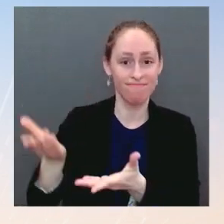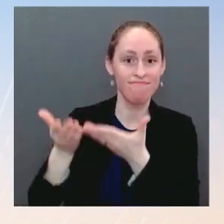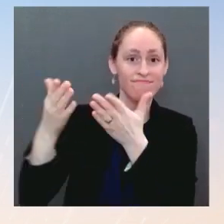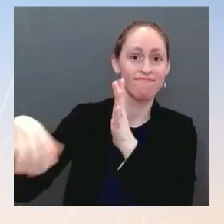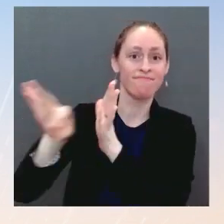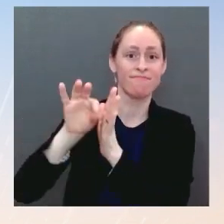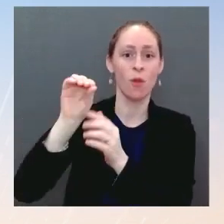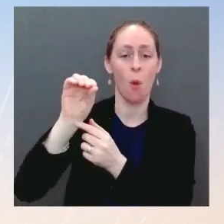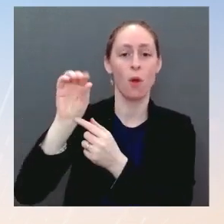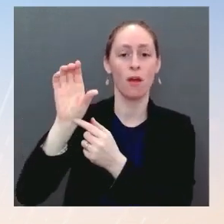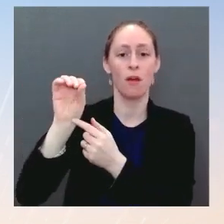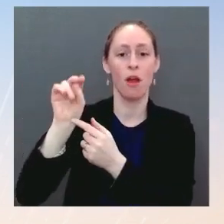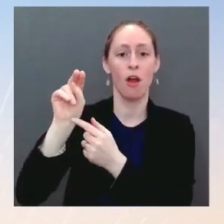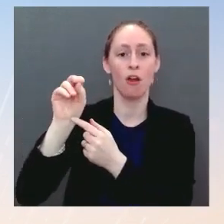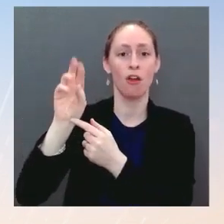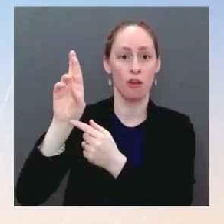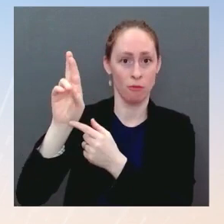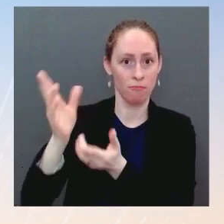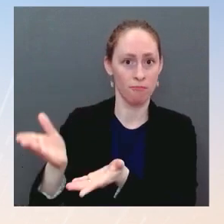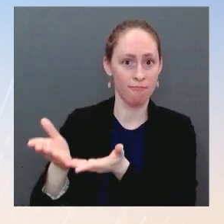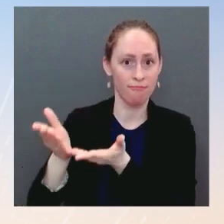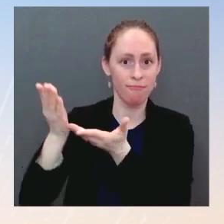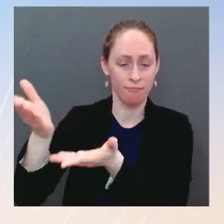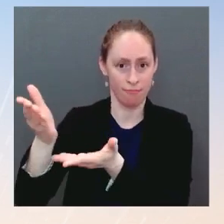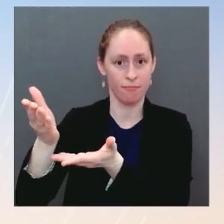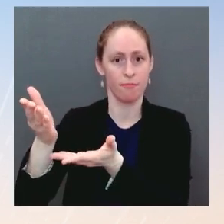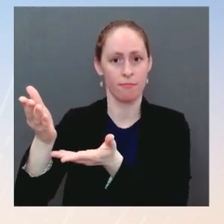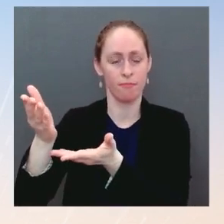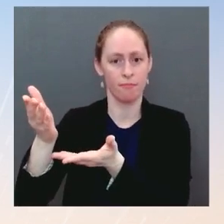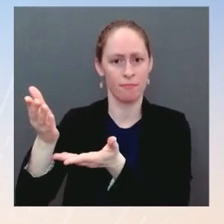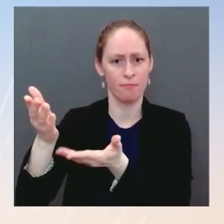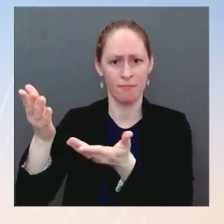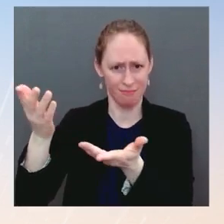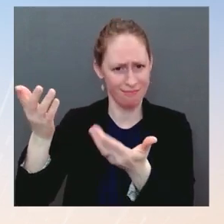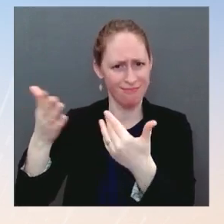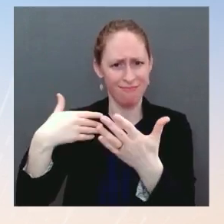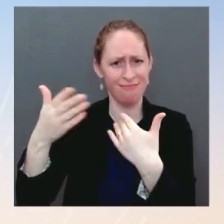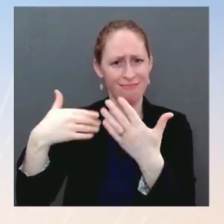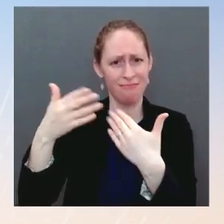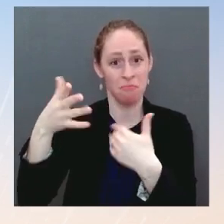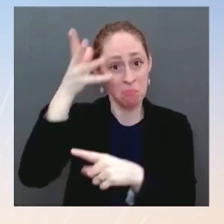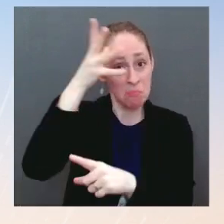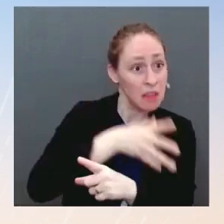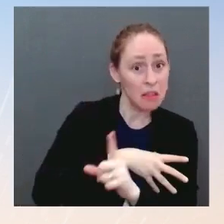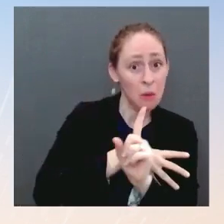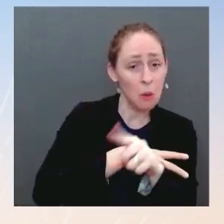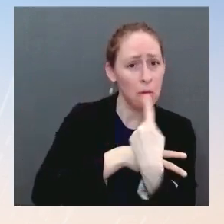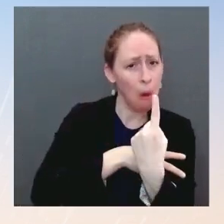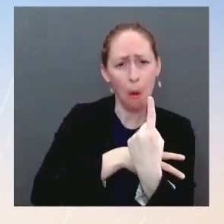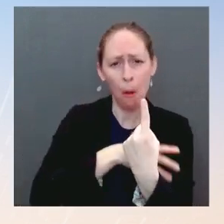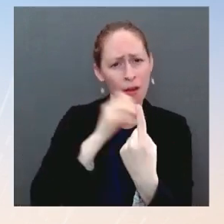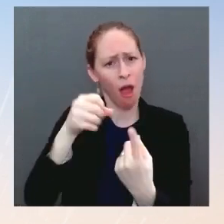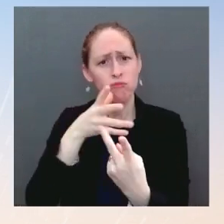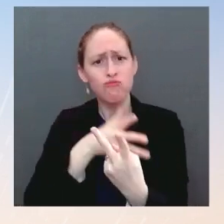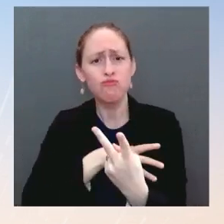sex, age, or any race from every section and every walk of life to aspire and achieve in a manner never before even dreamed about in human